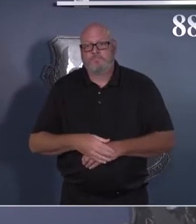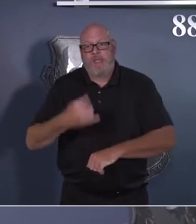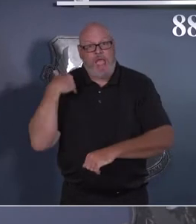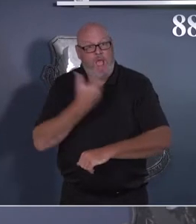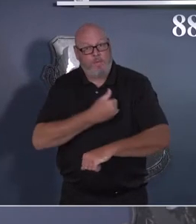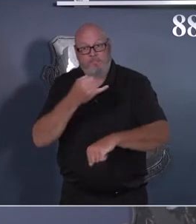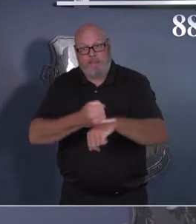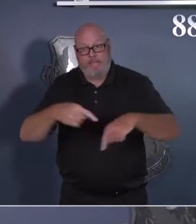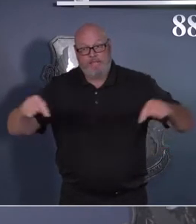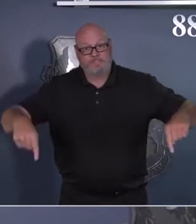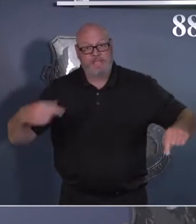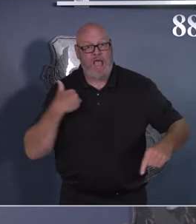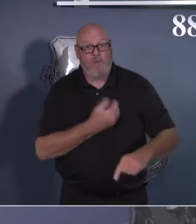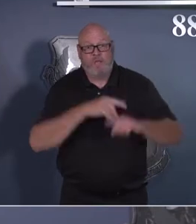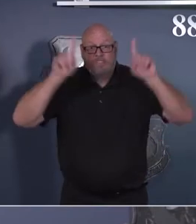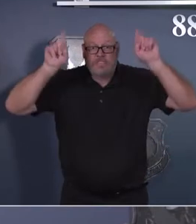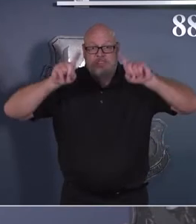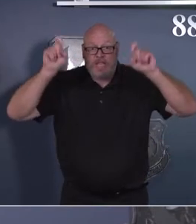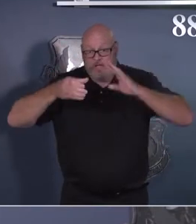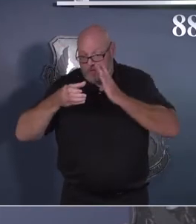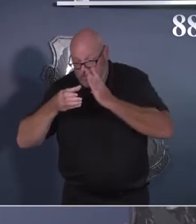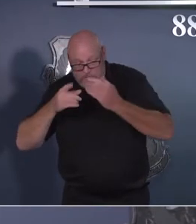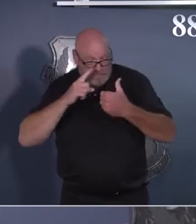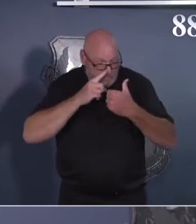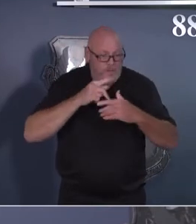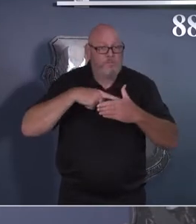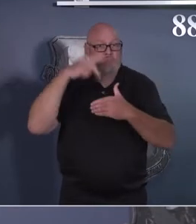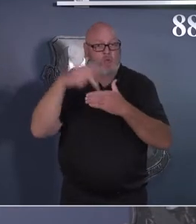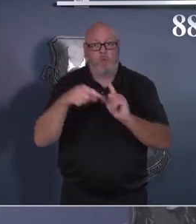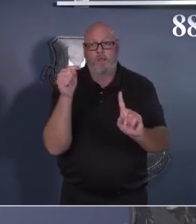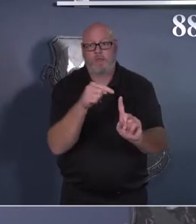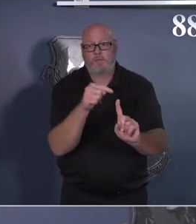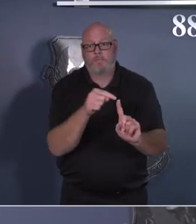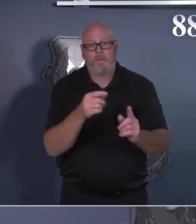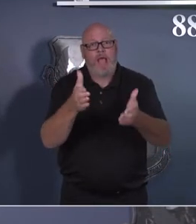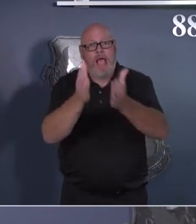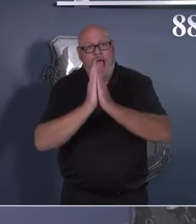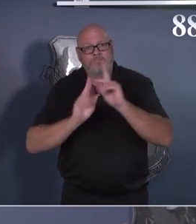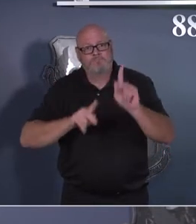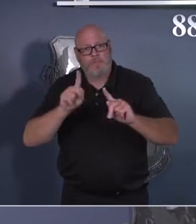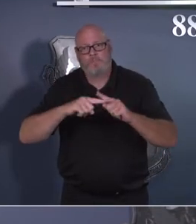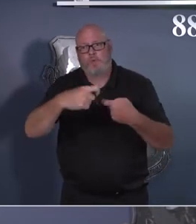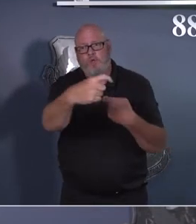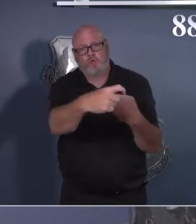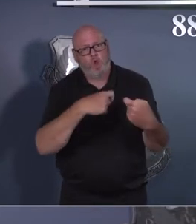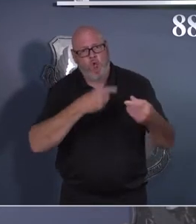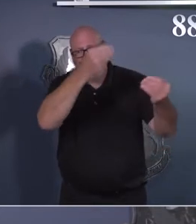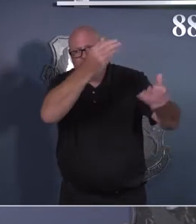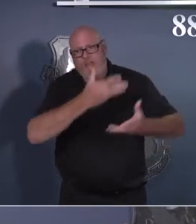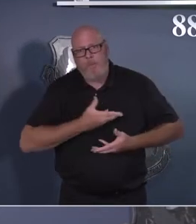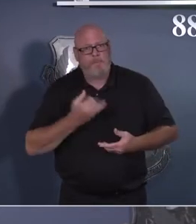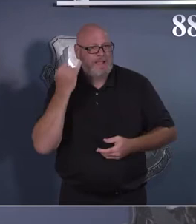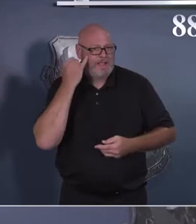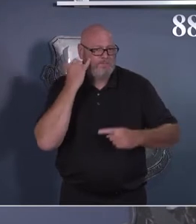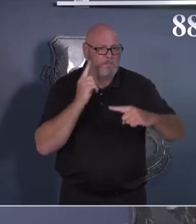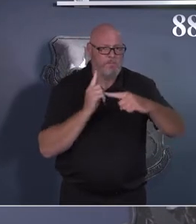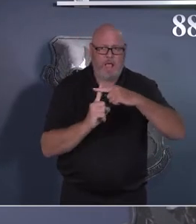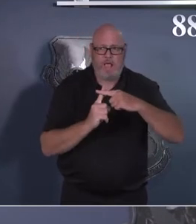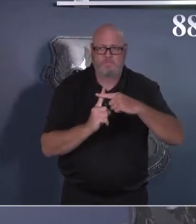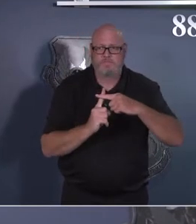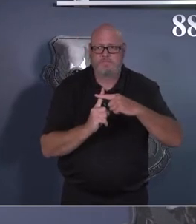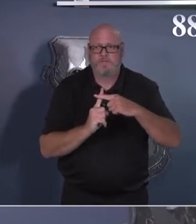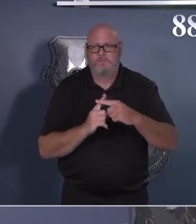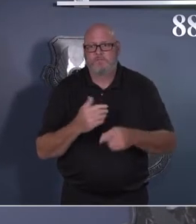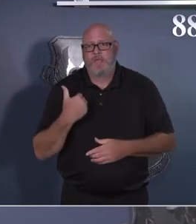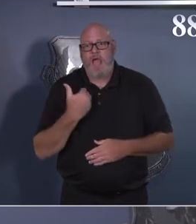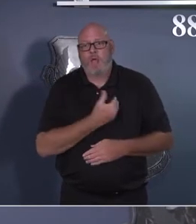folks coming in and reporting COVID positives and we work through contact tracing, we are seeing the same signs that our community is seeing, the state